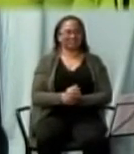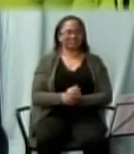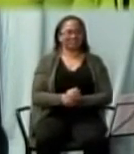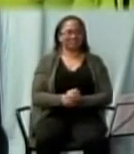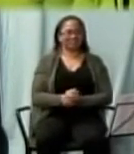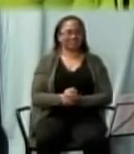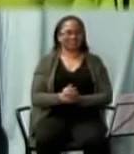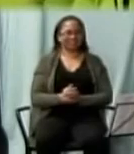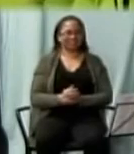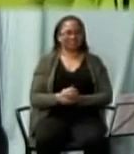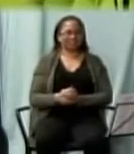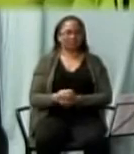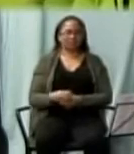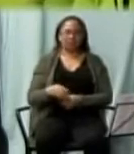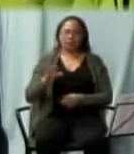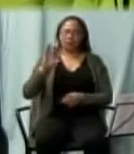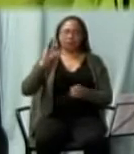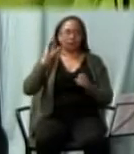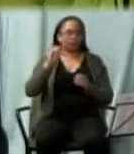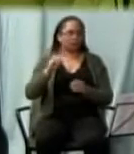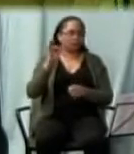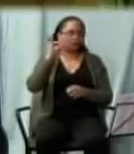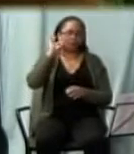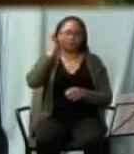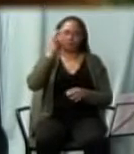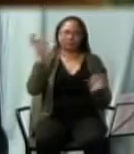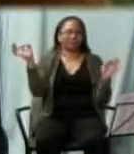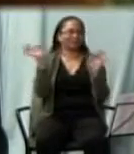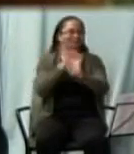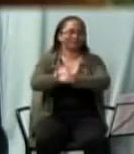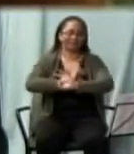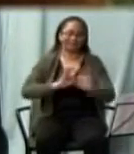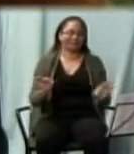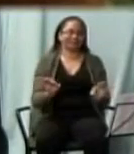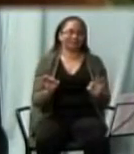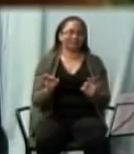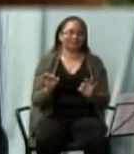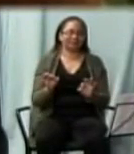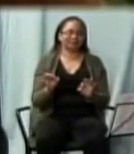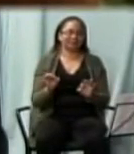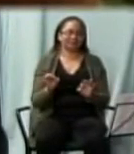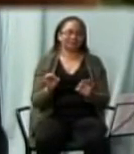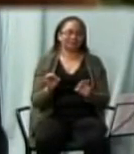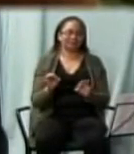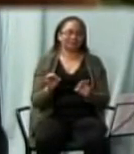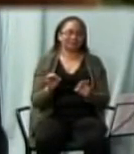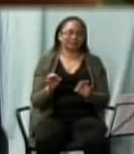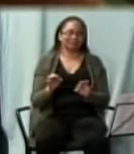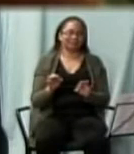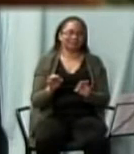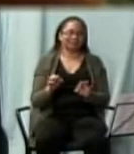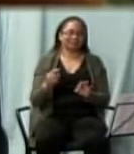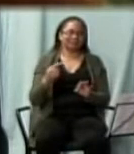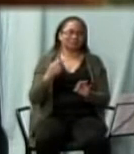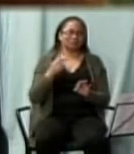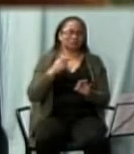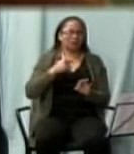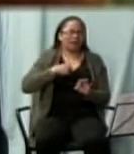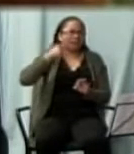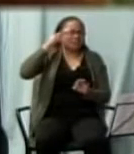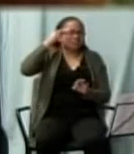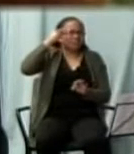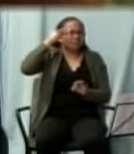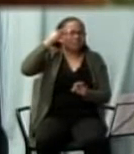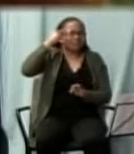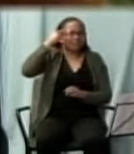and still no dates. So a horrible suspicion came into my